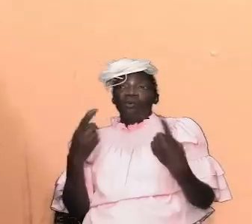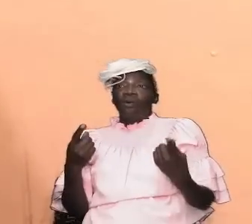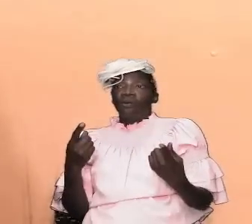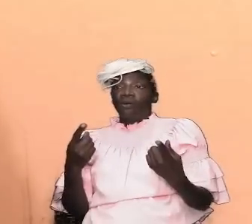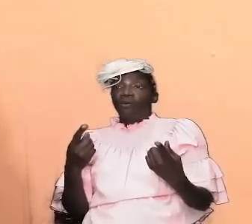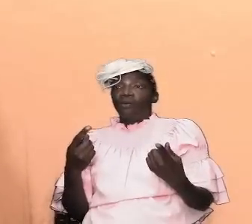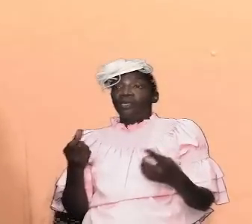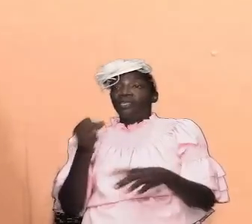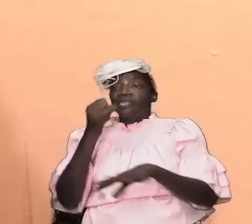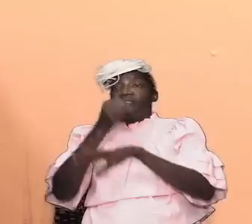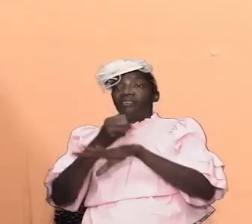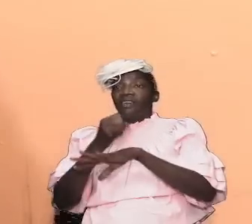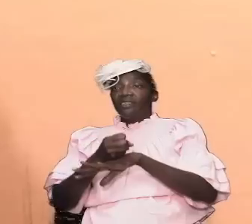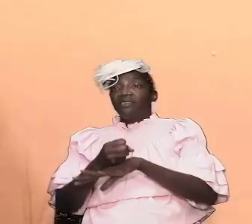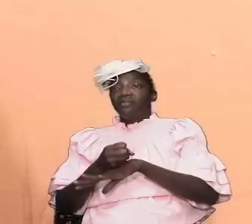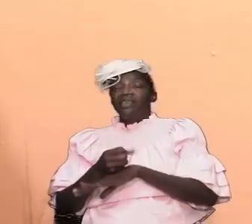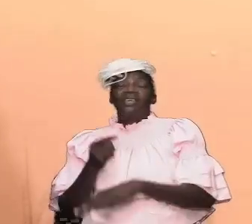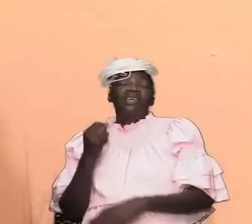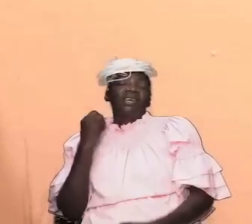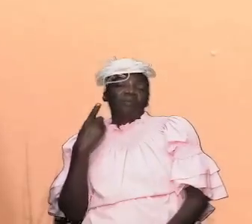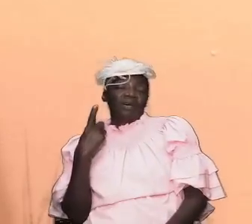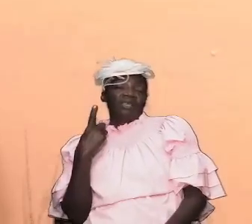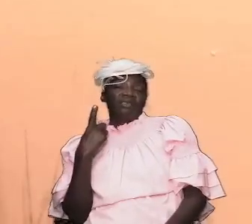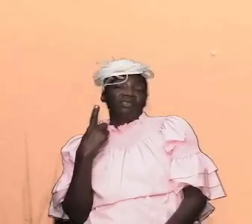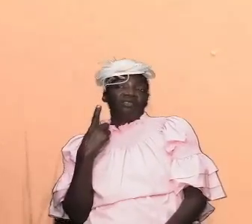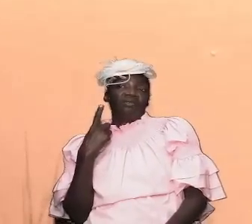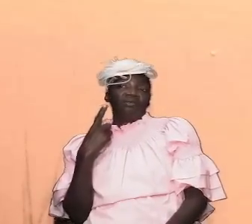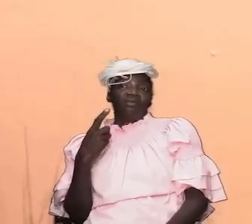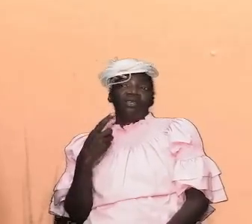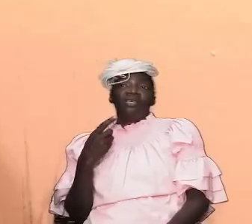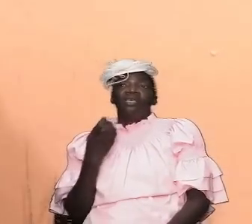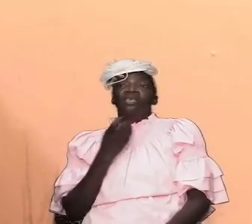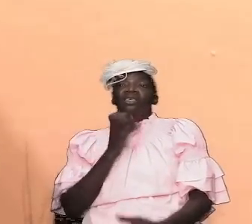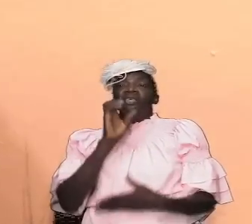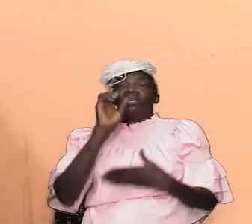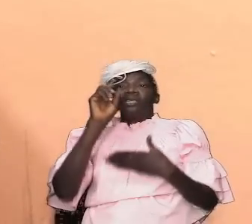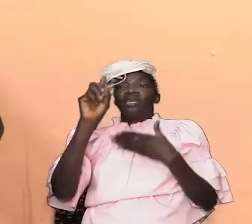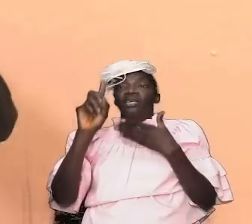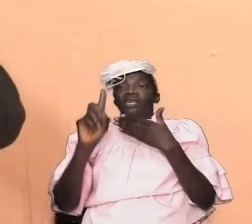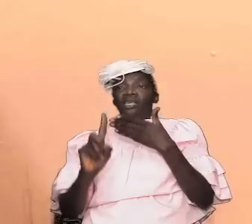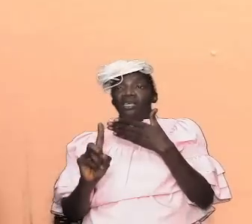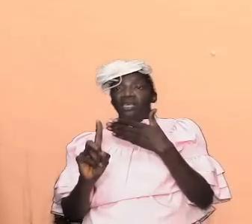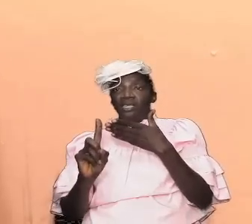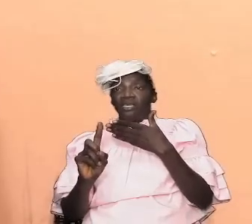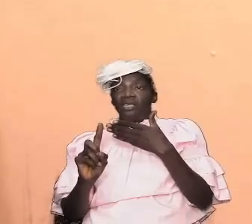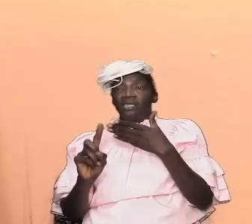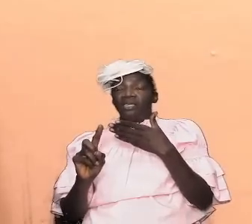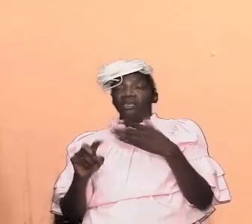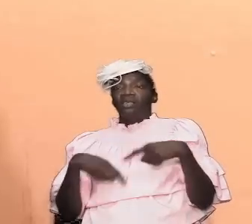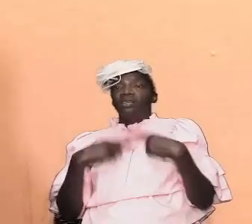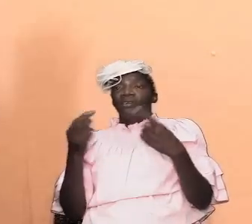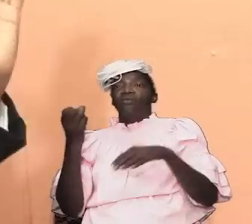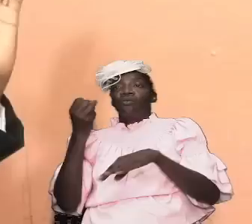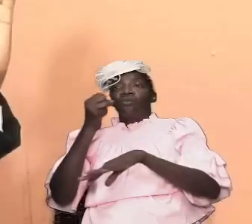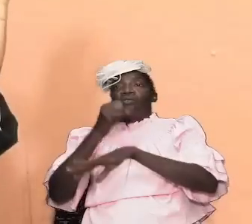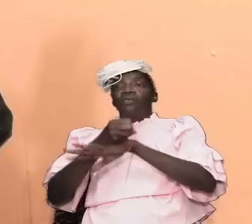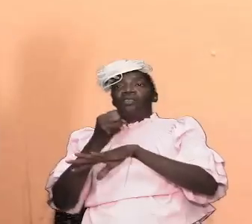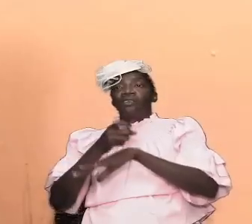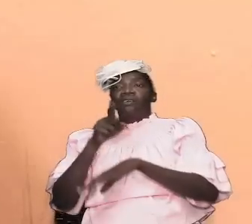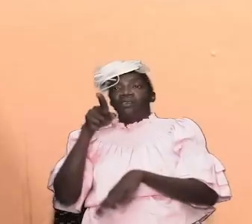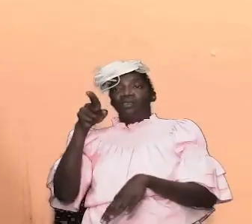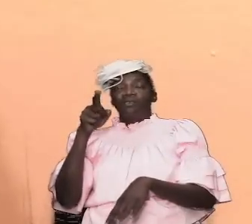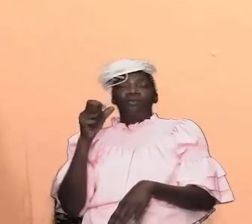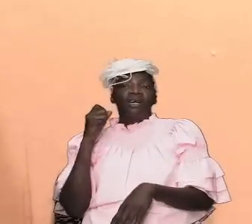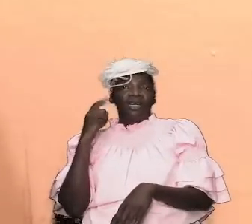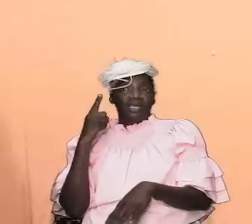to the sanctuary that he understood their end it is only as we go through the sanctuary that we are going to